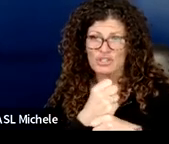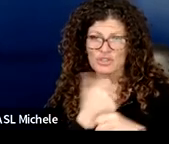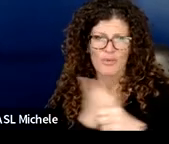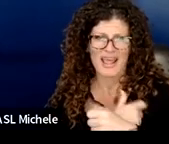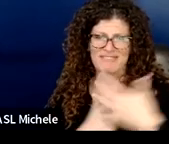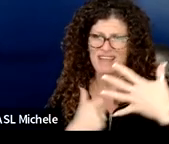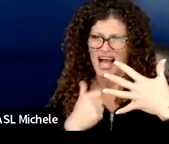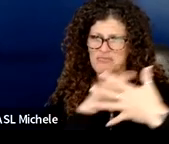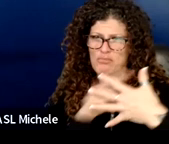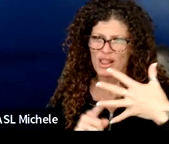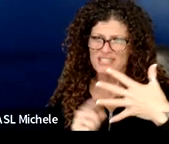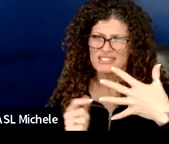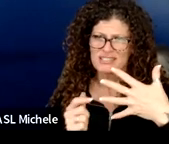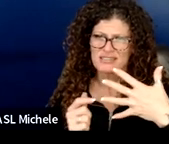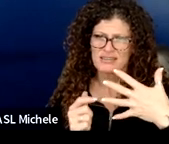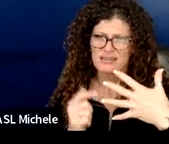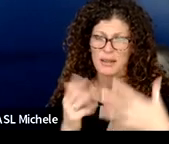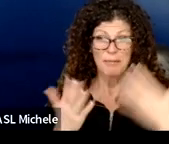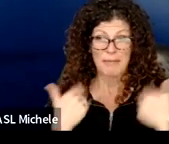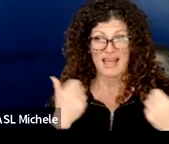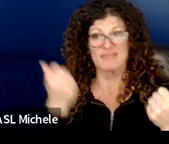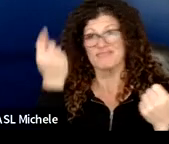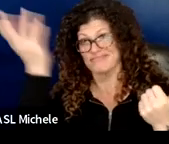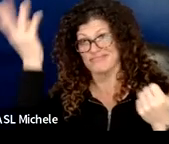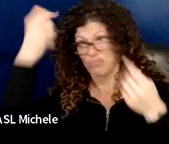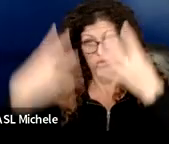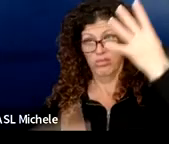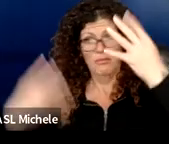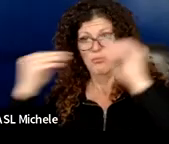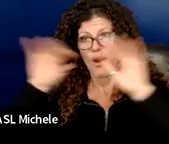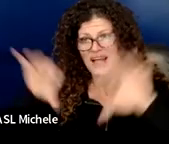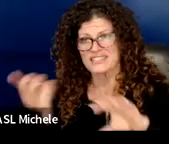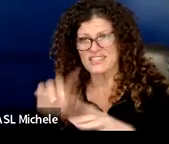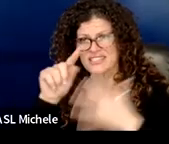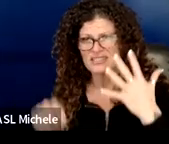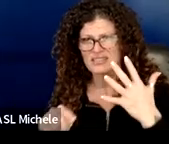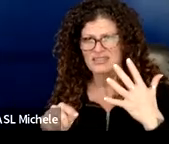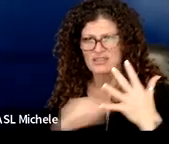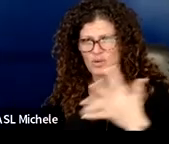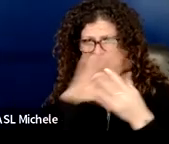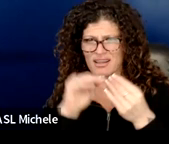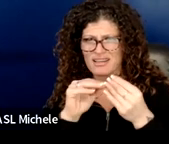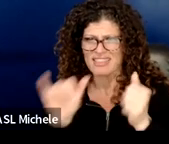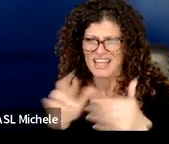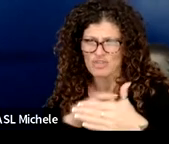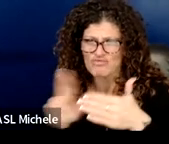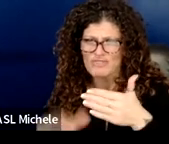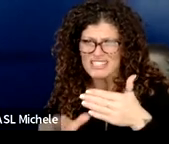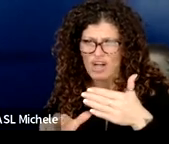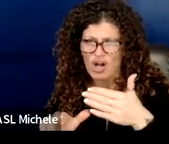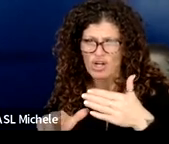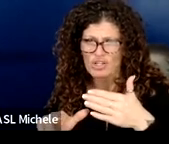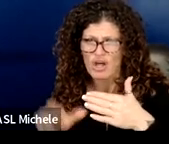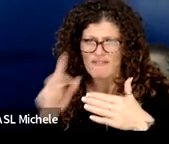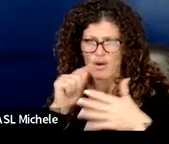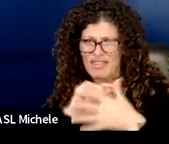and there there may be many many more activities do we synthesize that as a result of these priority